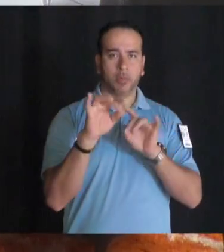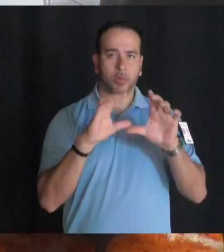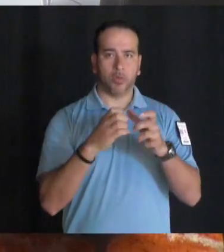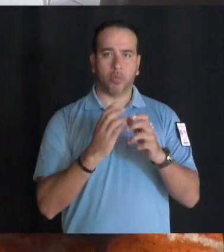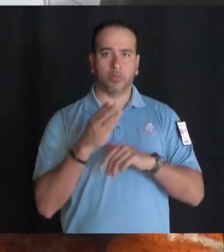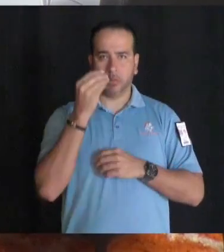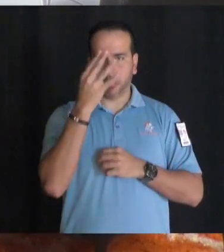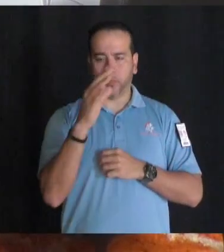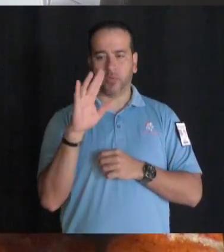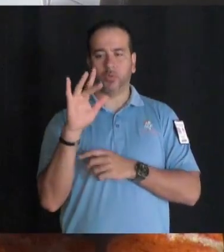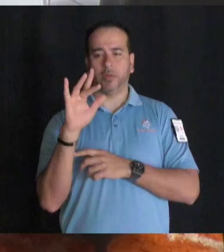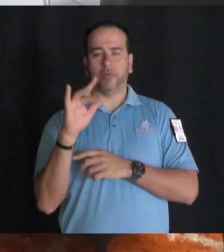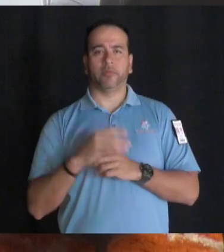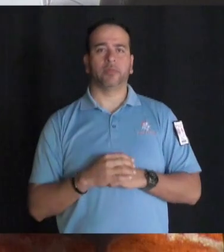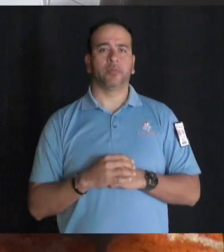March 25th.